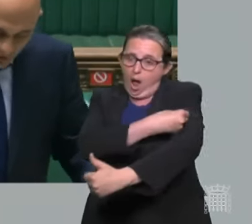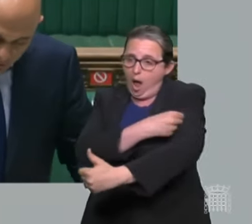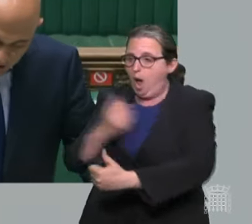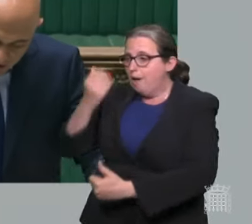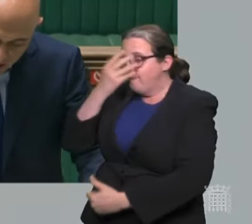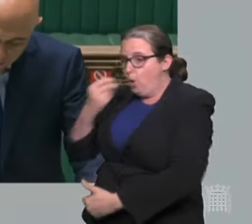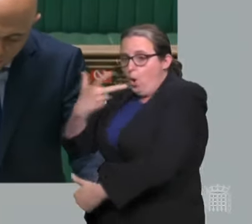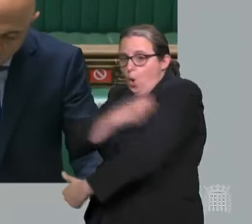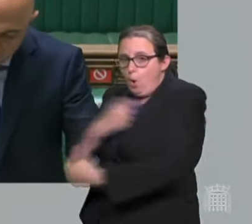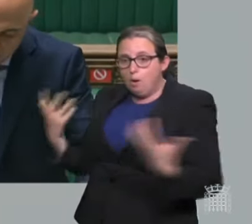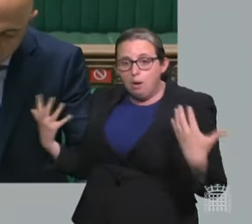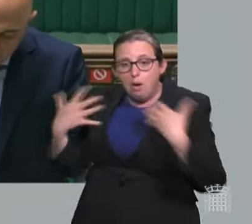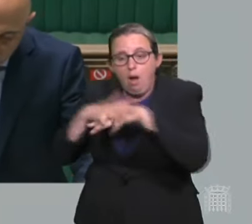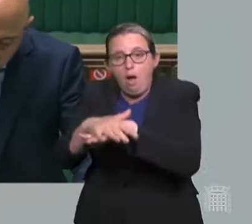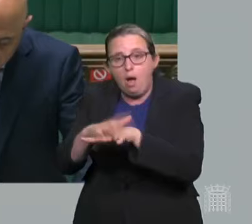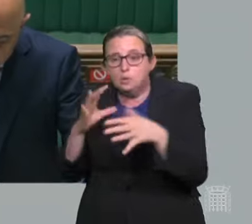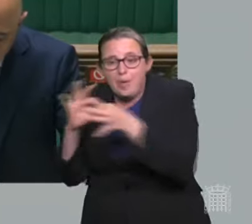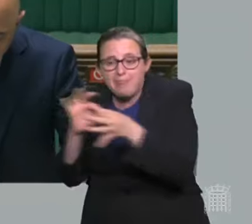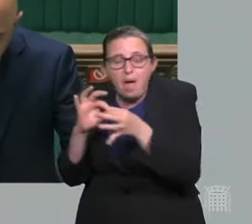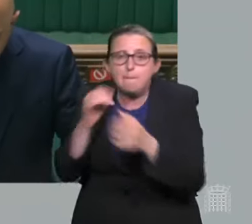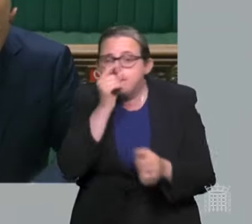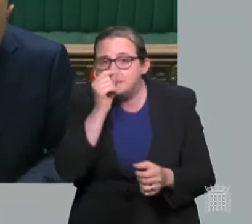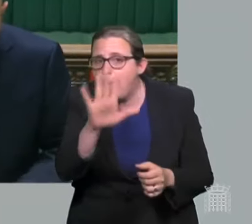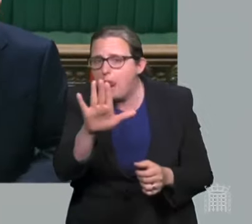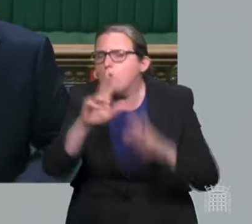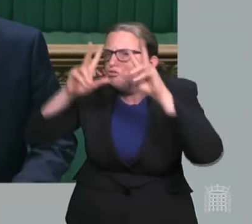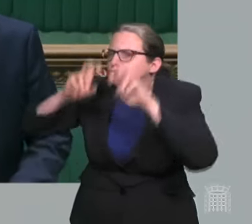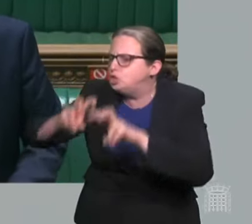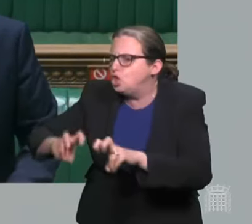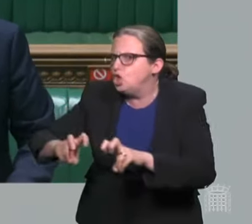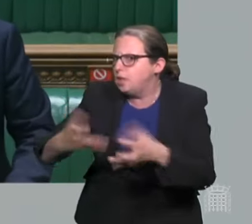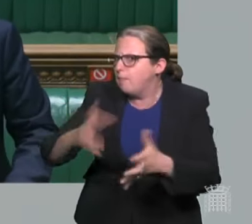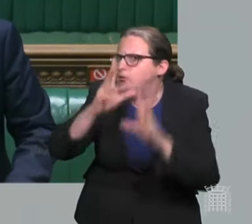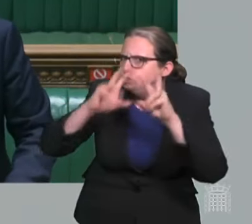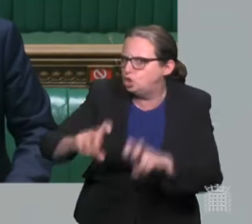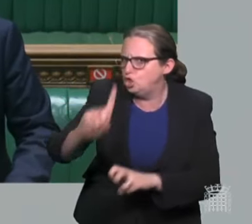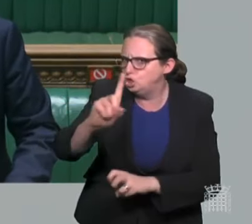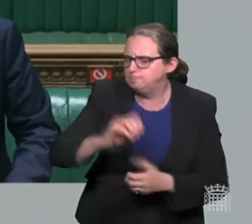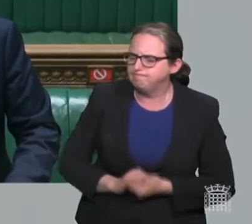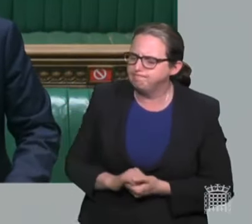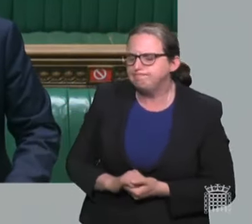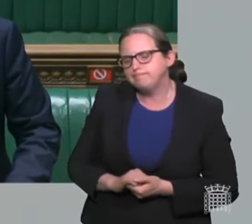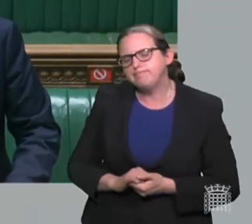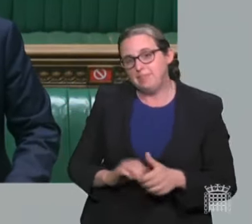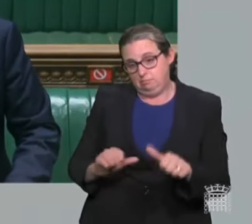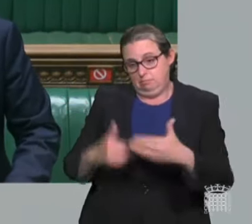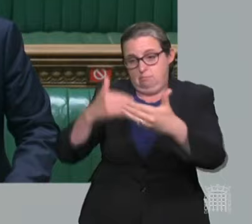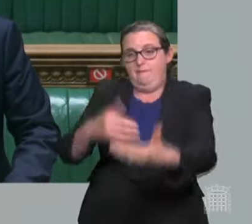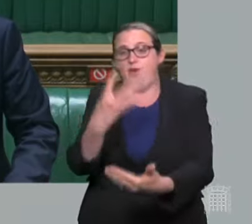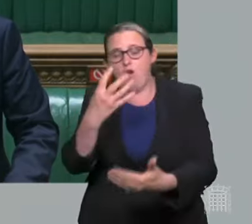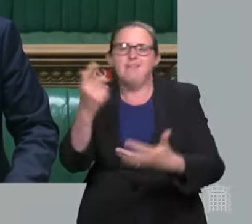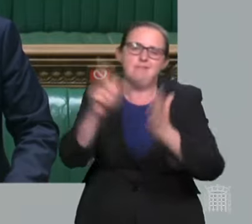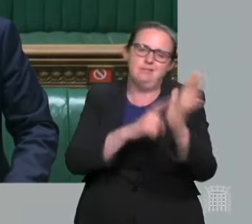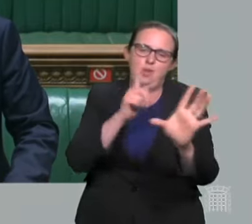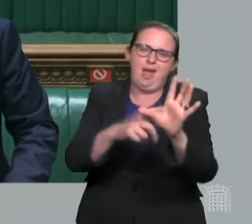Mr Speaker, step four is the next step in our country's journey out of this pandemic. I know that after so many